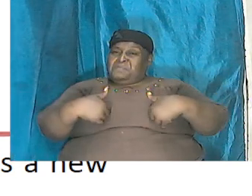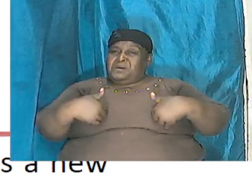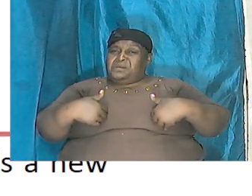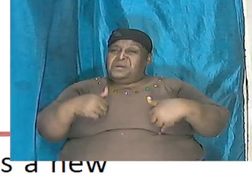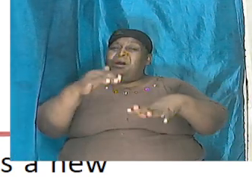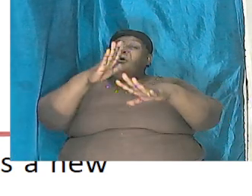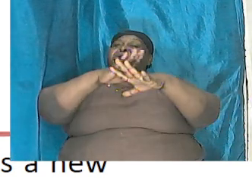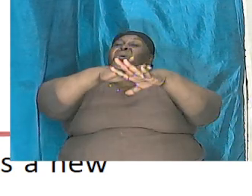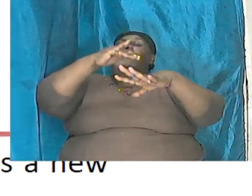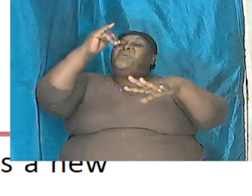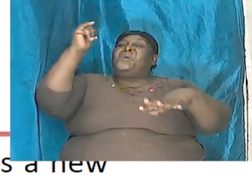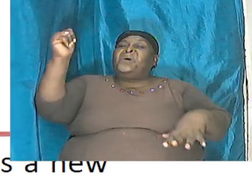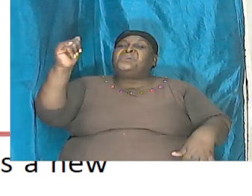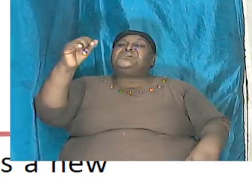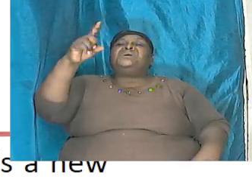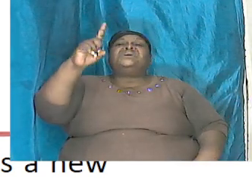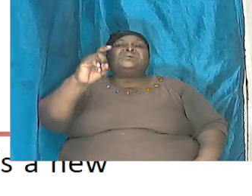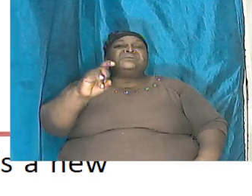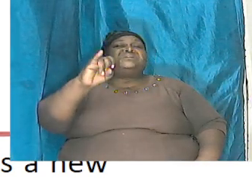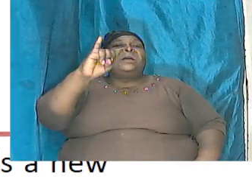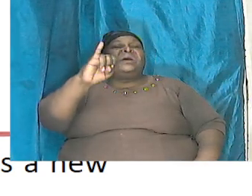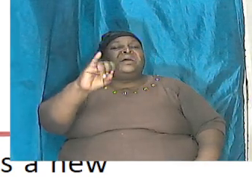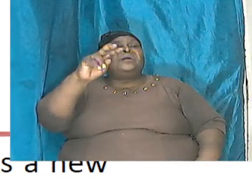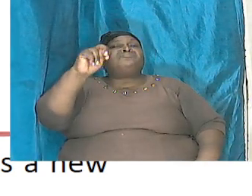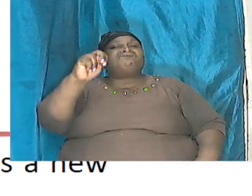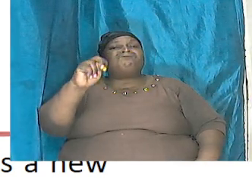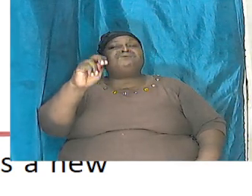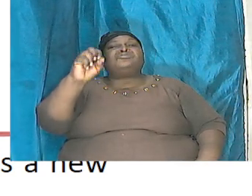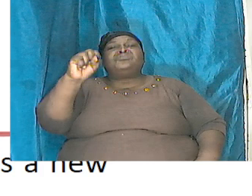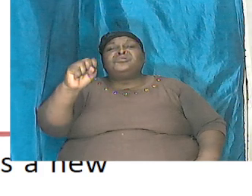called it dinosaur this was in